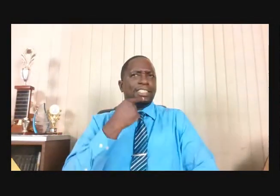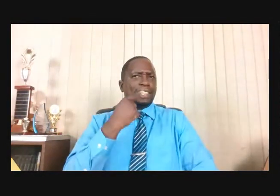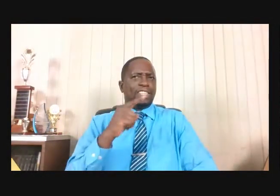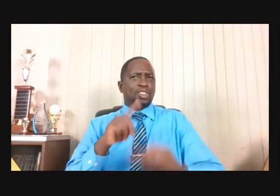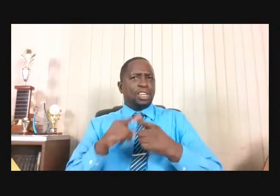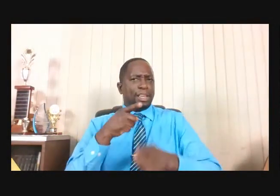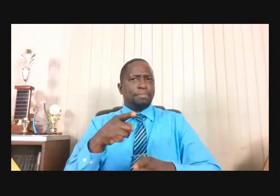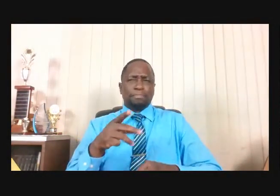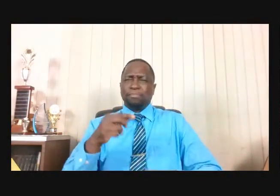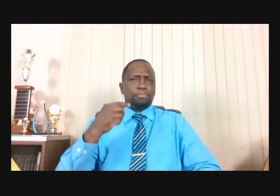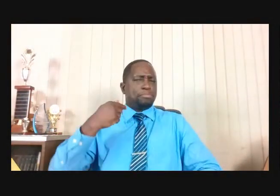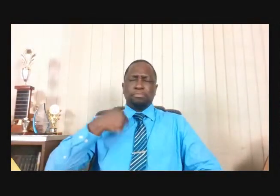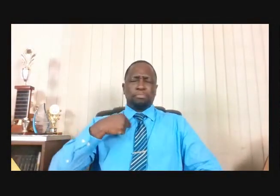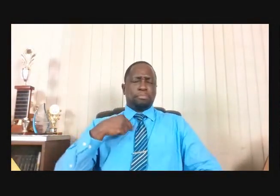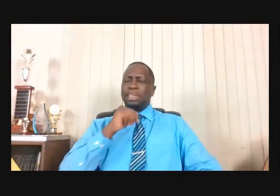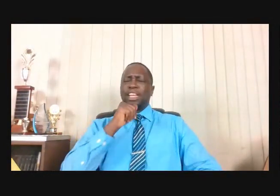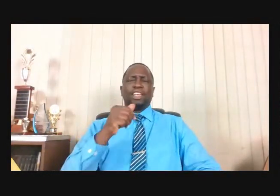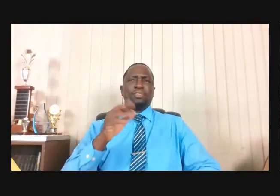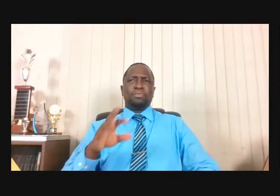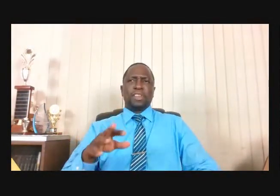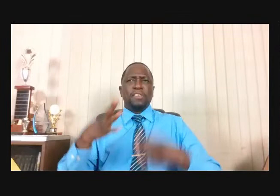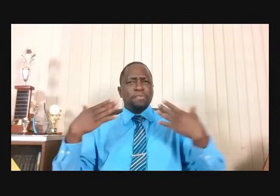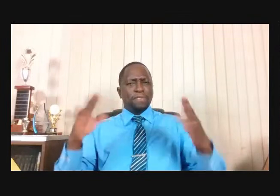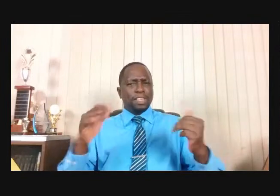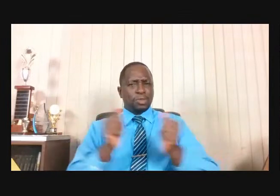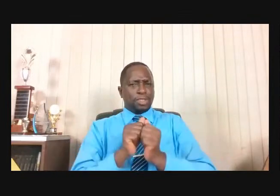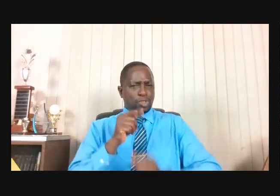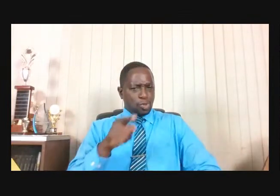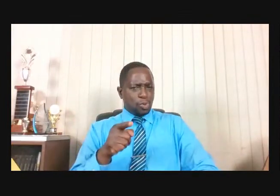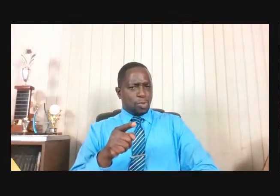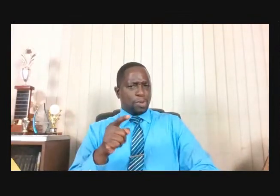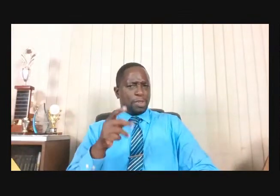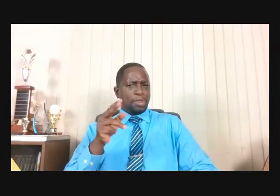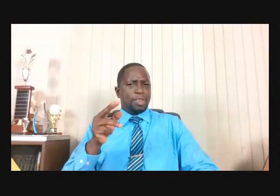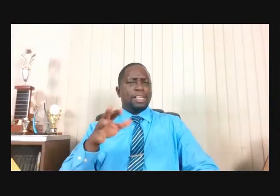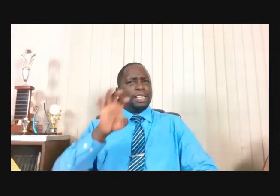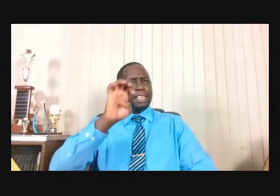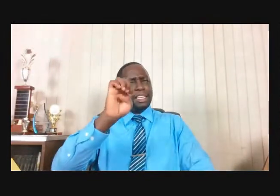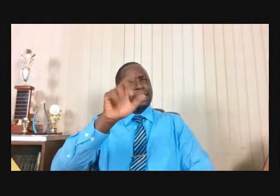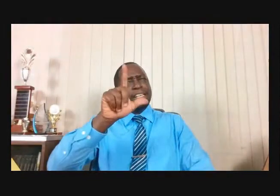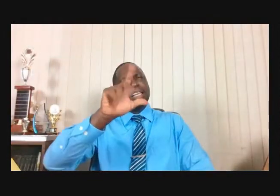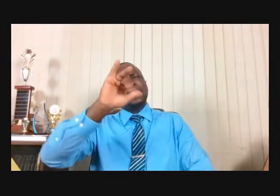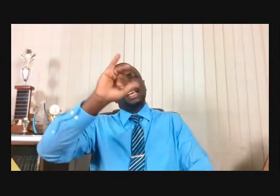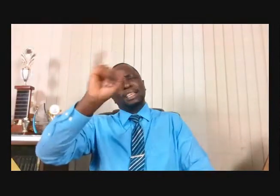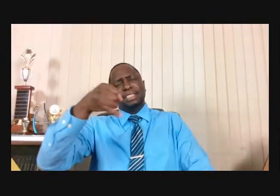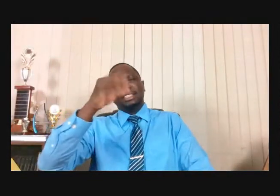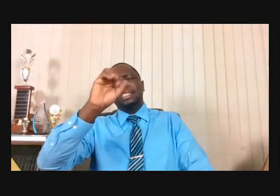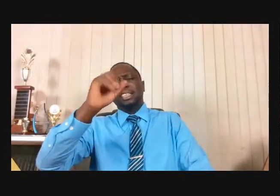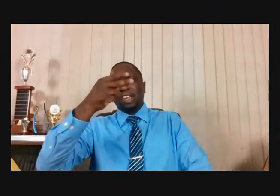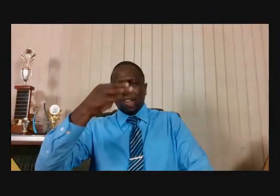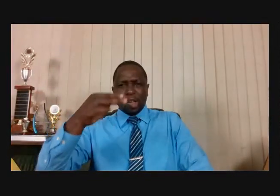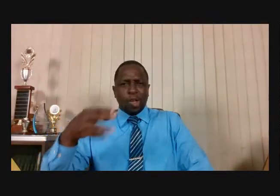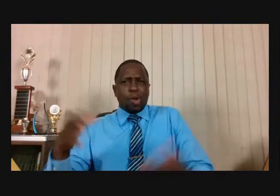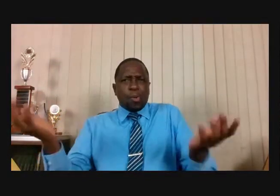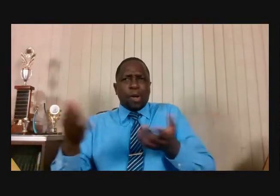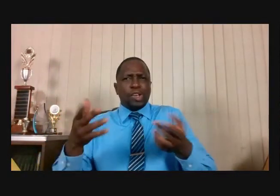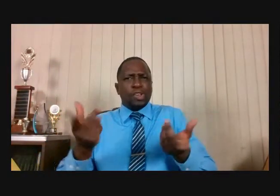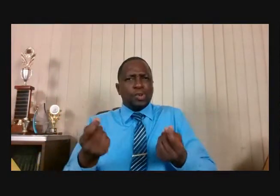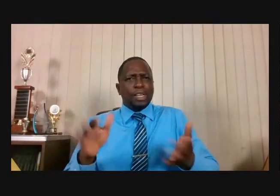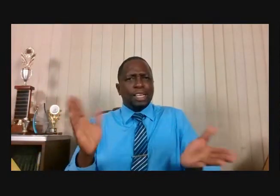Elijah. I am just getting started with you. What doest thou hear?